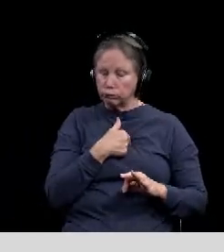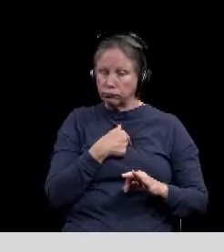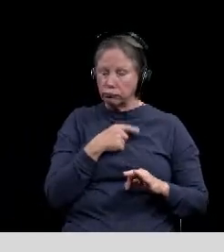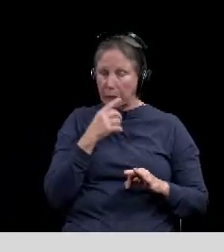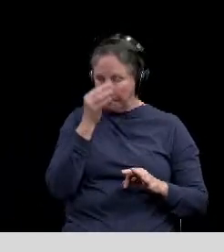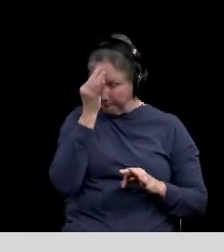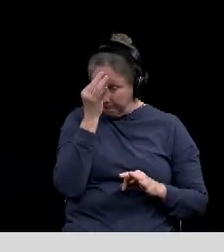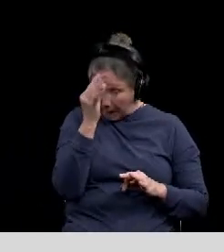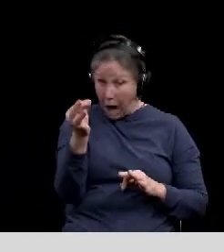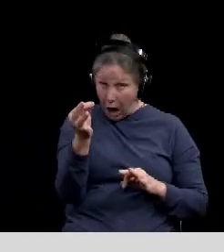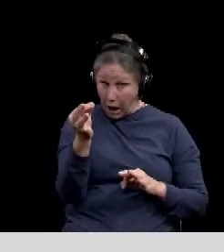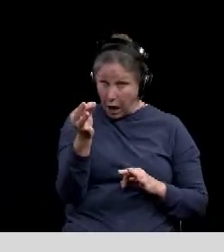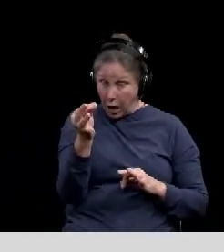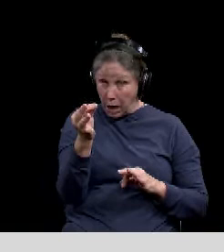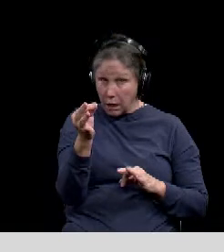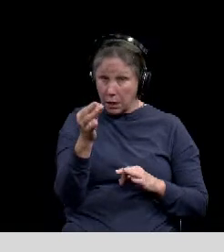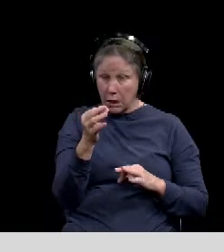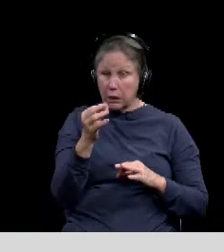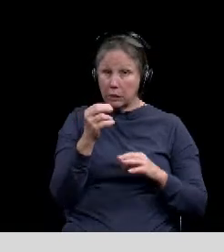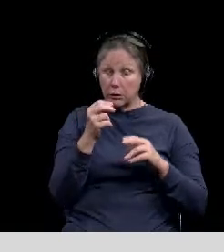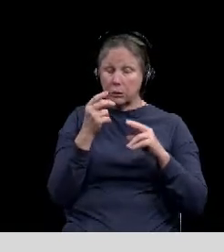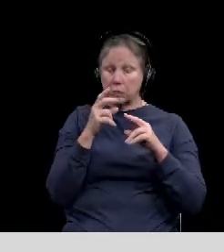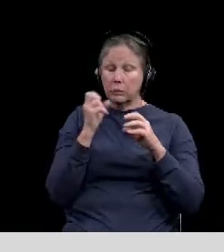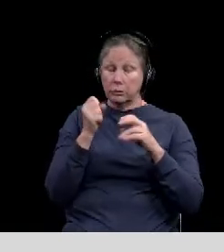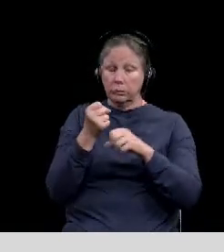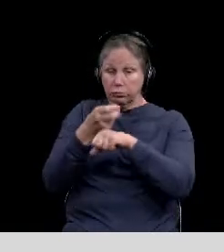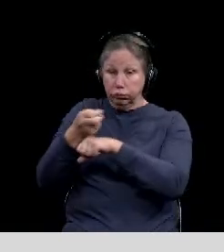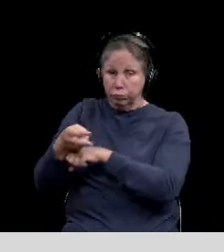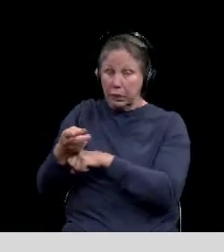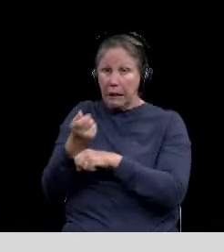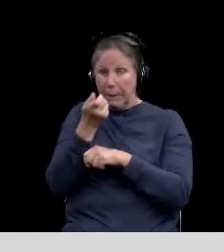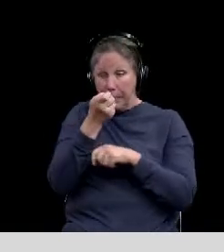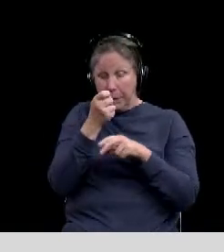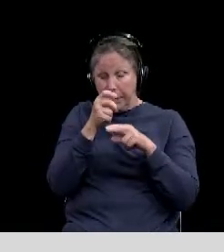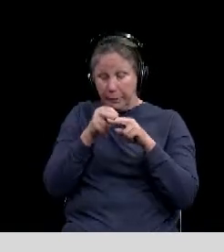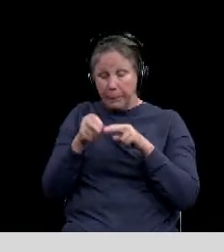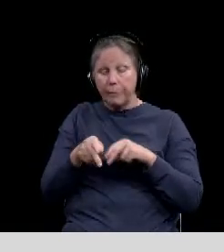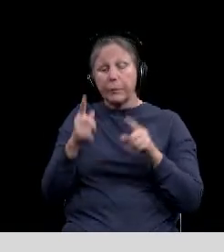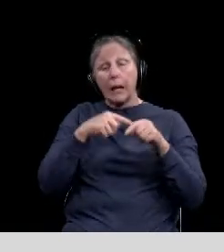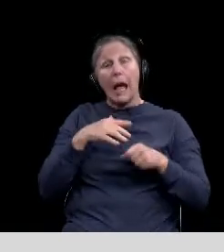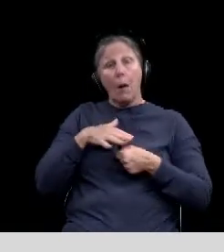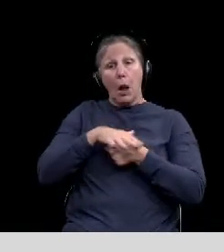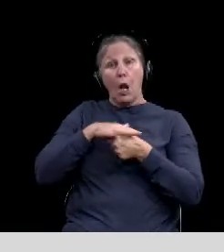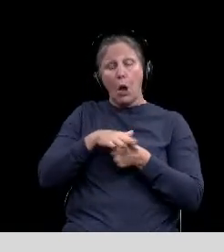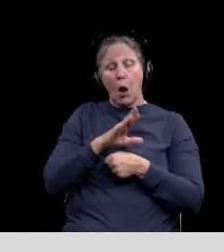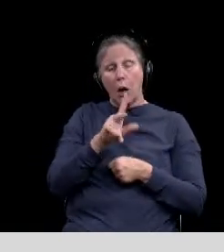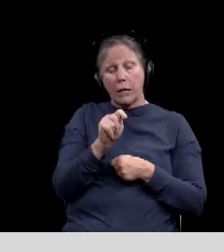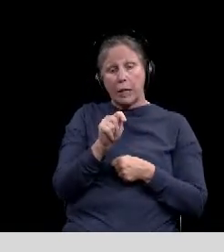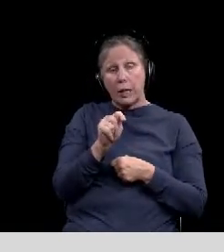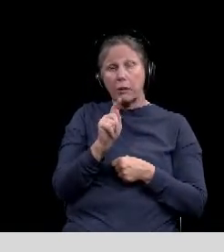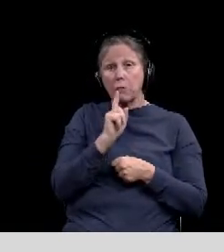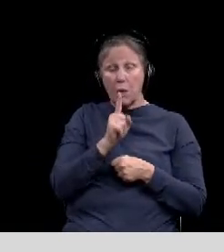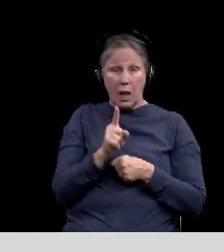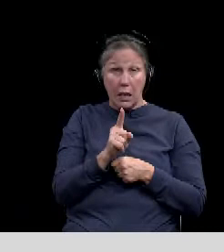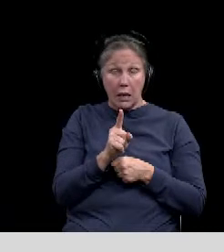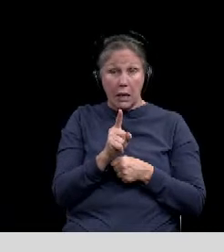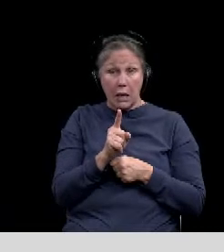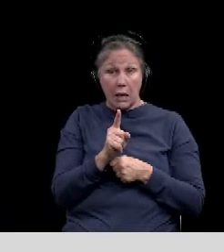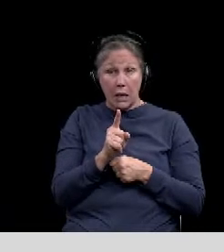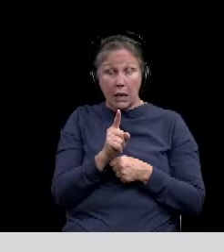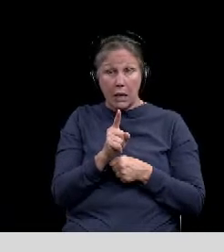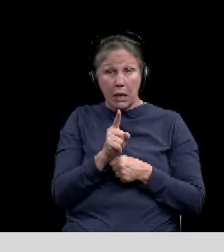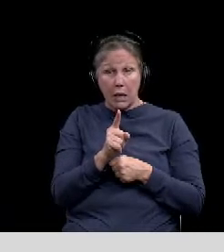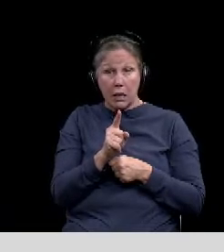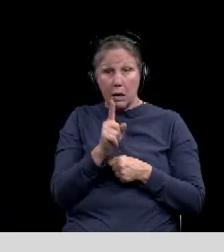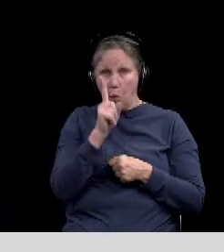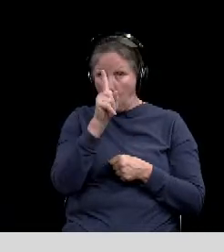barely defeating COVID little by little. Moving on to McClendon County, the RT is actually dead even